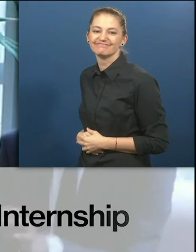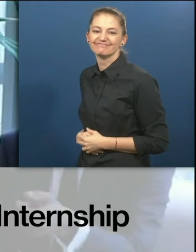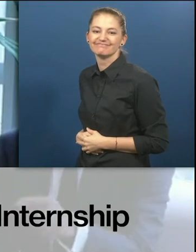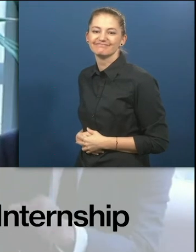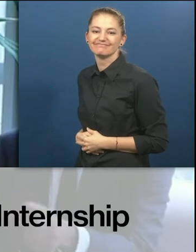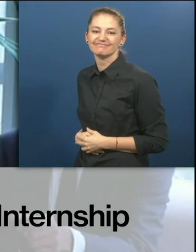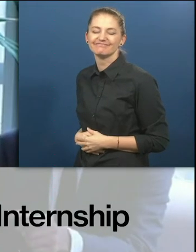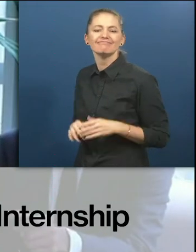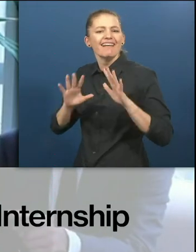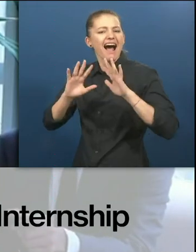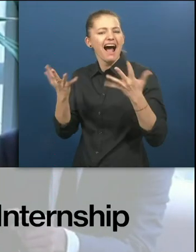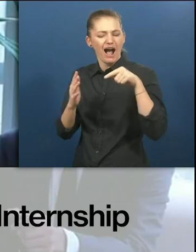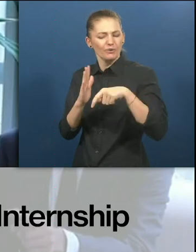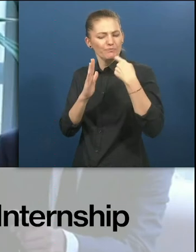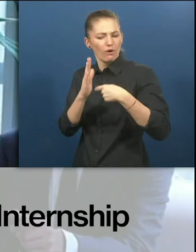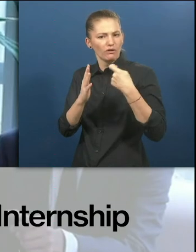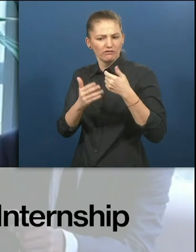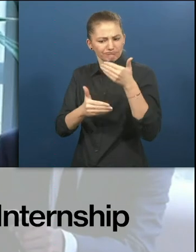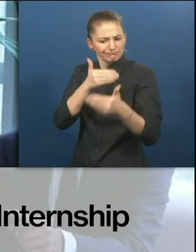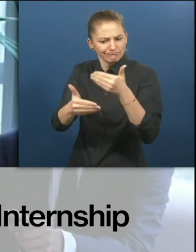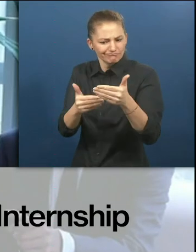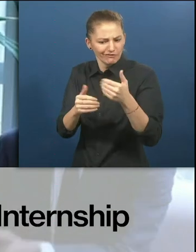does Stepping Into Internship Program work?